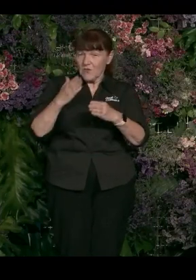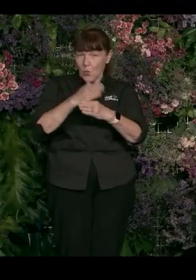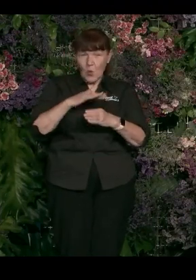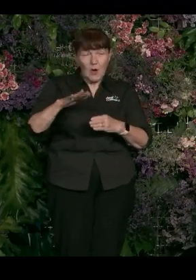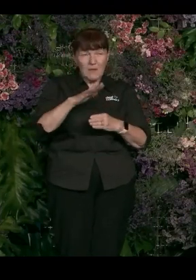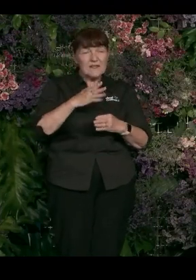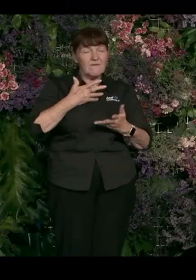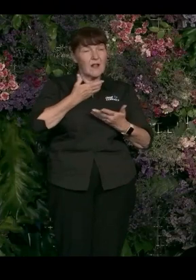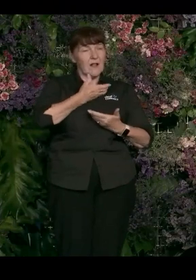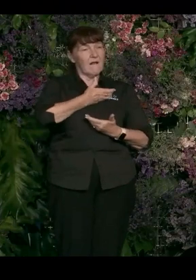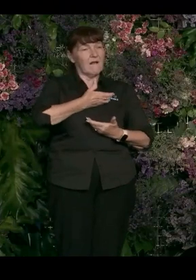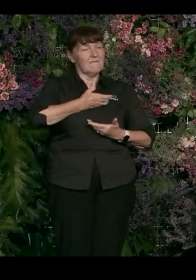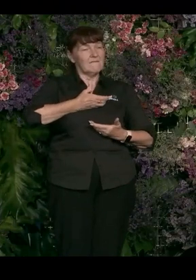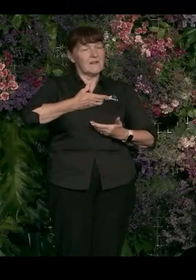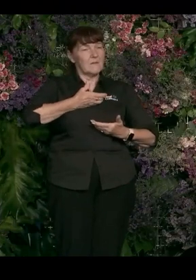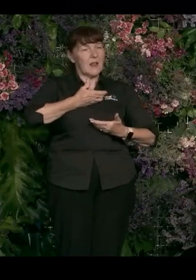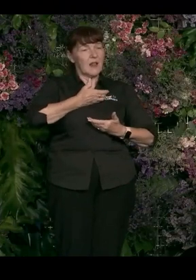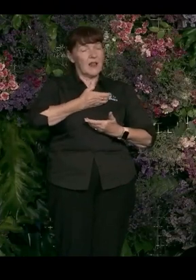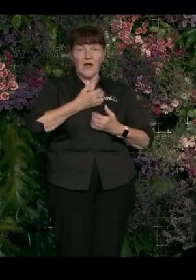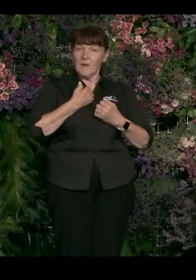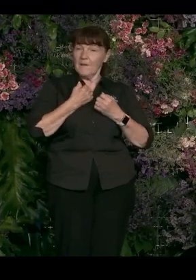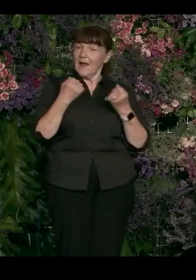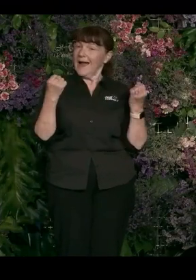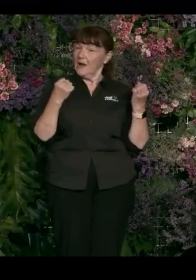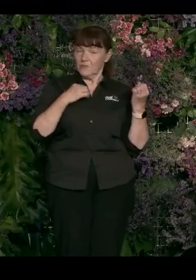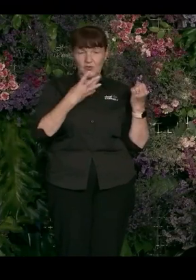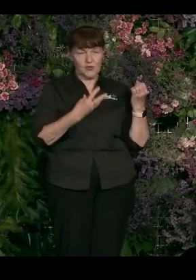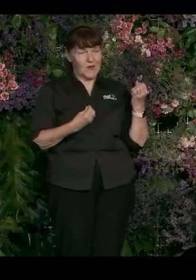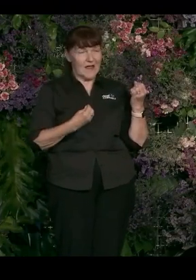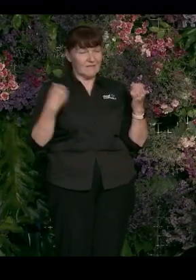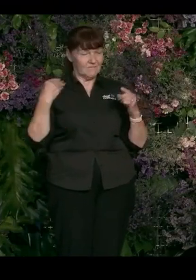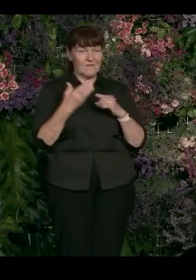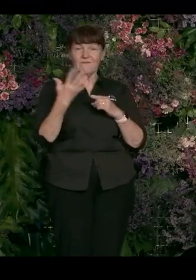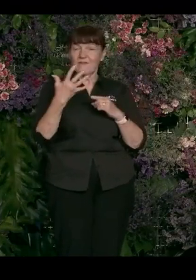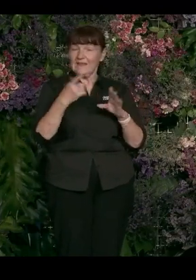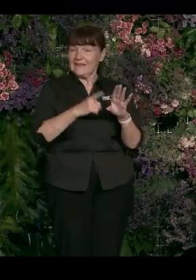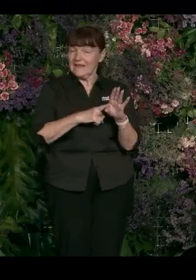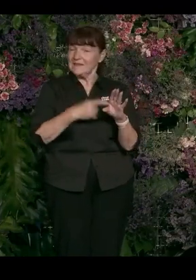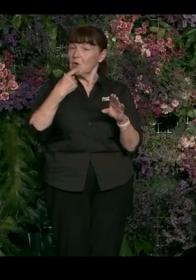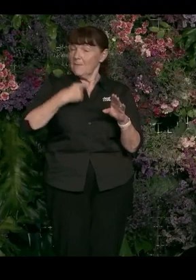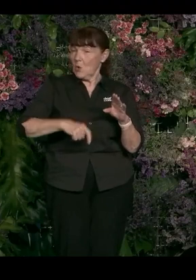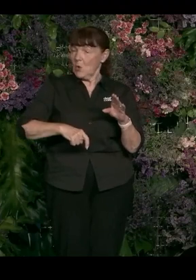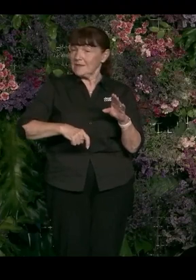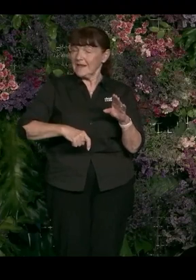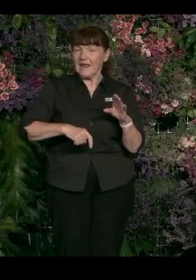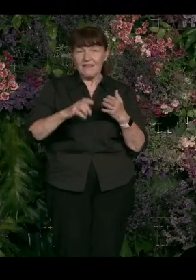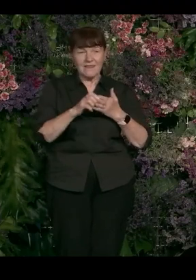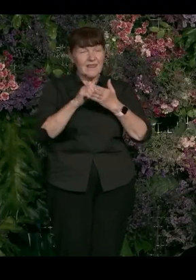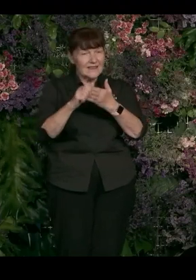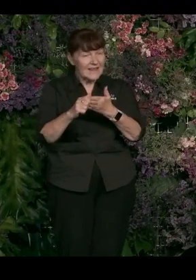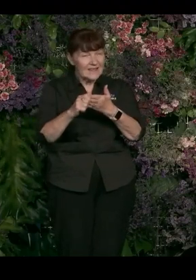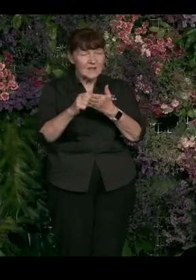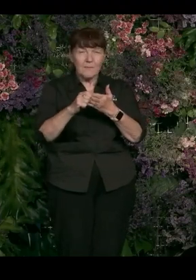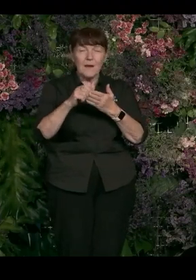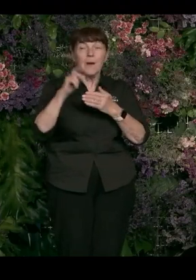and the level of comfort I've had being out transform over the 15 years I've been in the VPS. So, personally, the leadership, whether that's